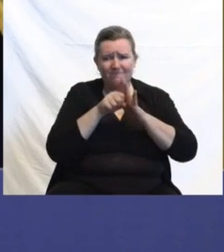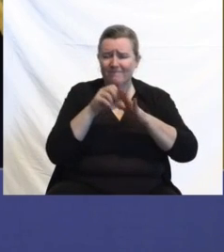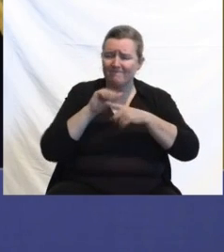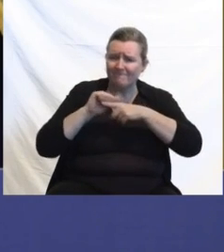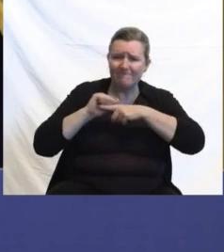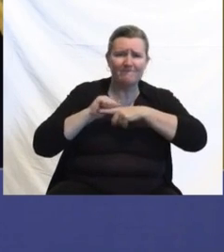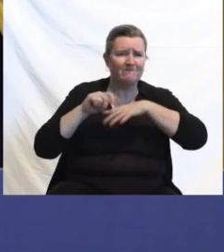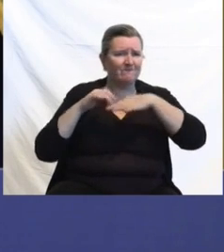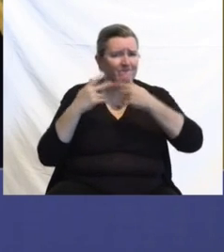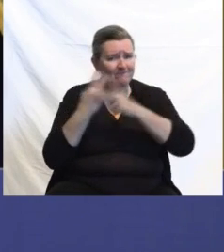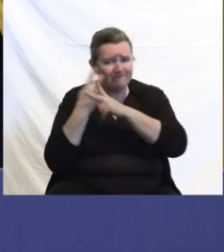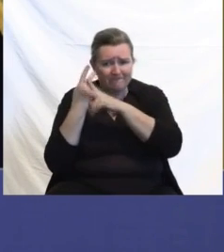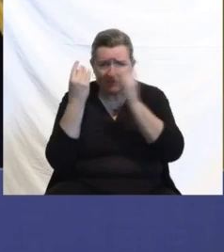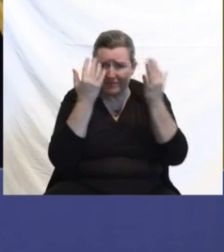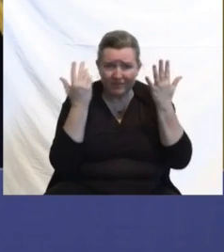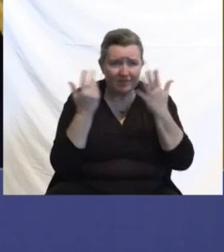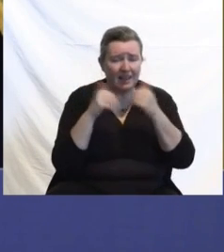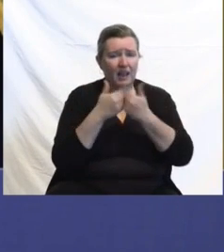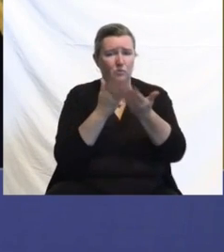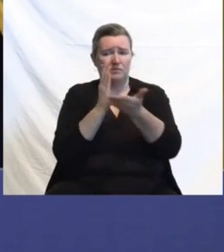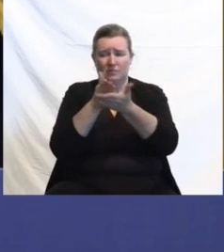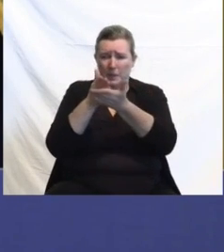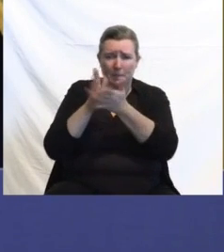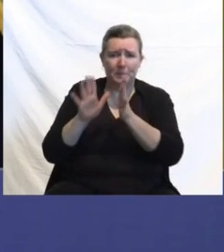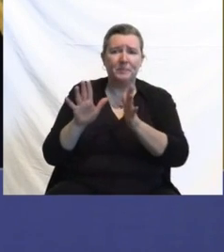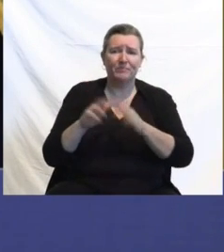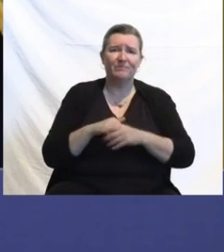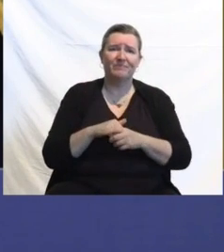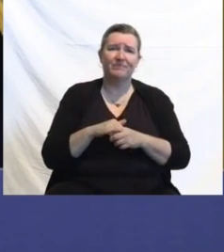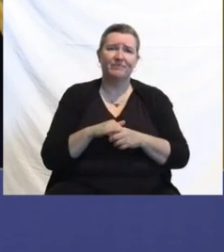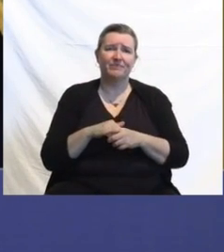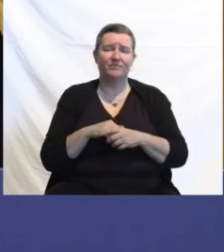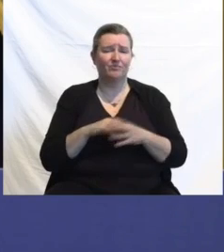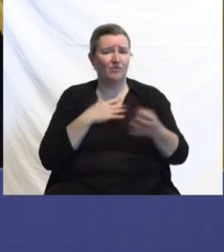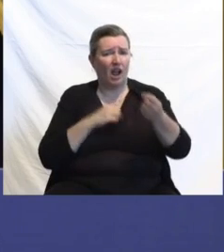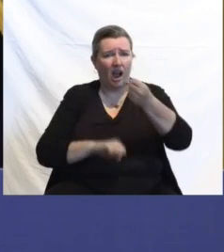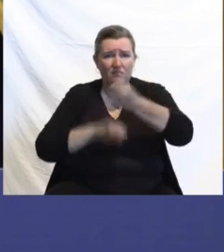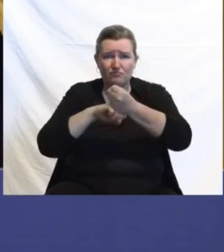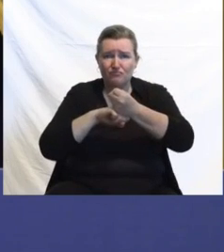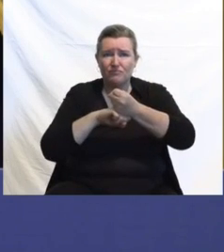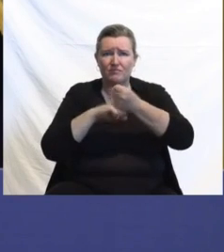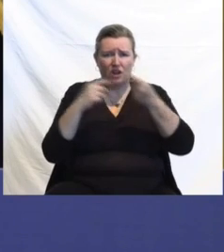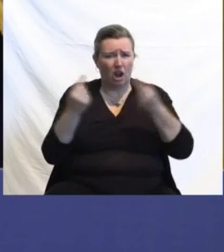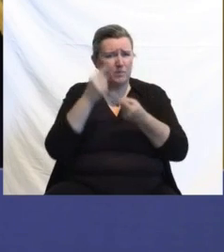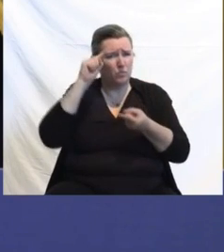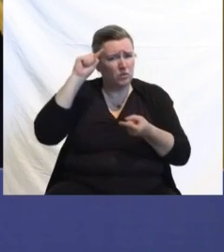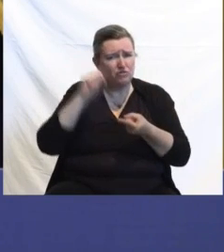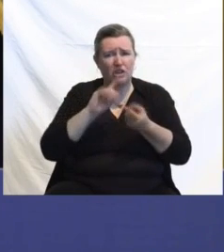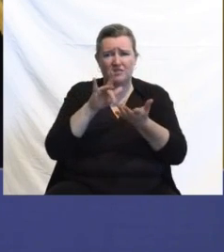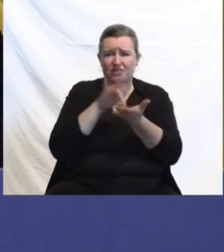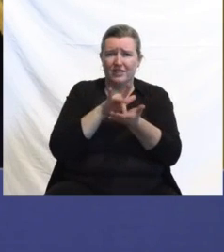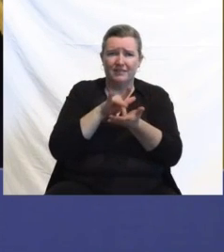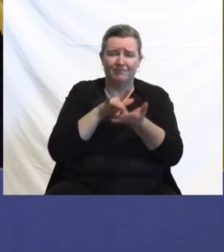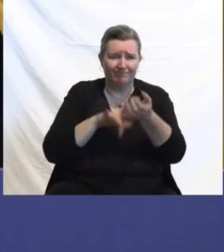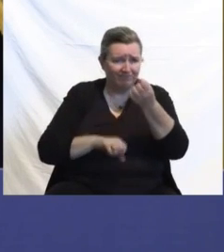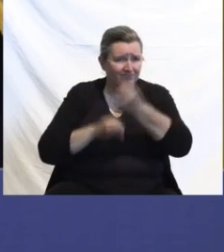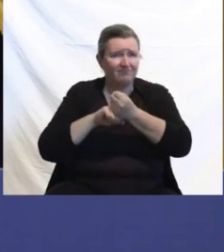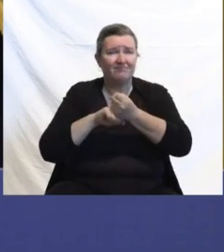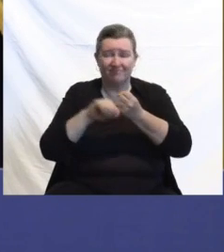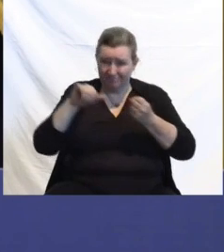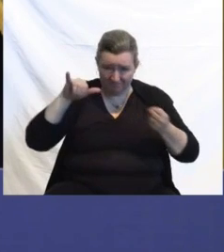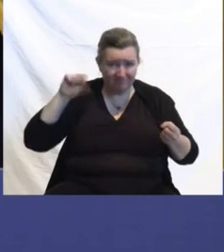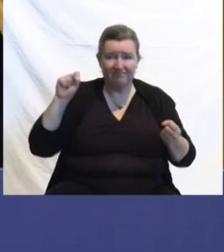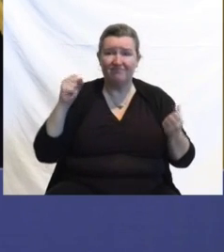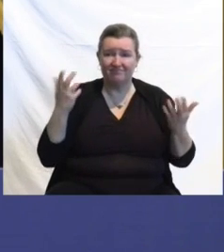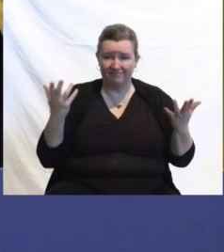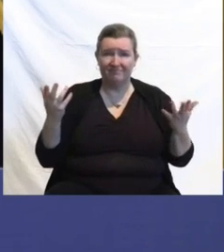until we break the back of this. I'm a big believer and supporter of harm reduction centers. I want to say that unequivocally. Medically assisted